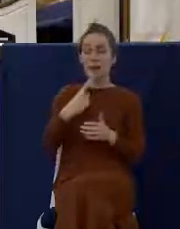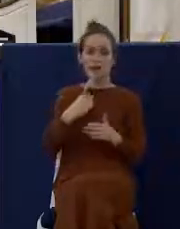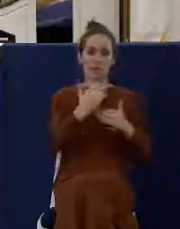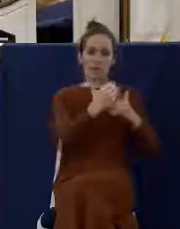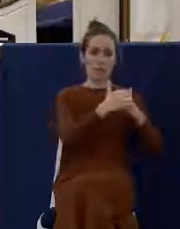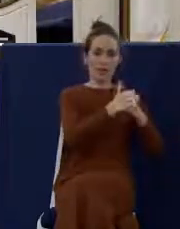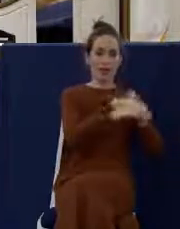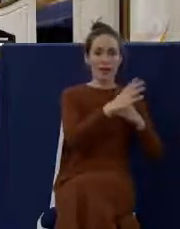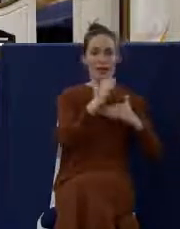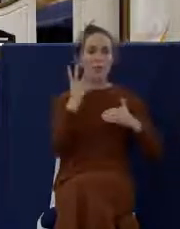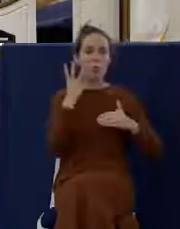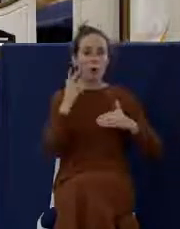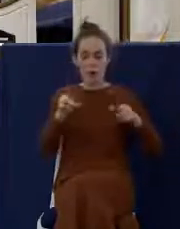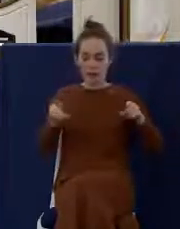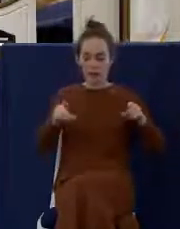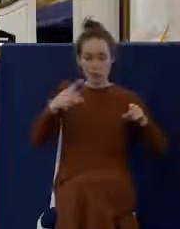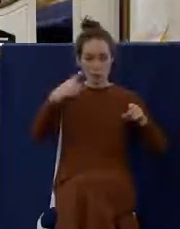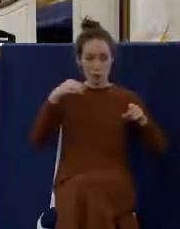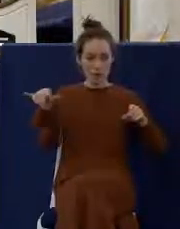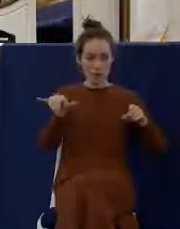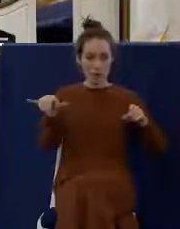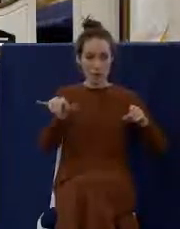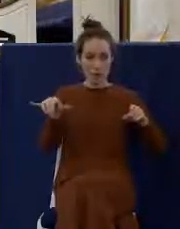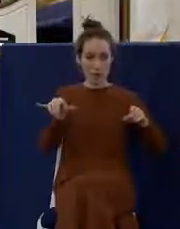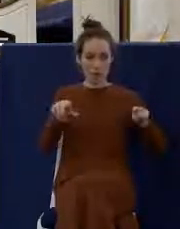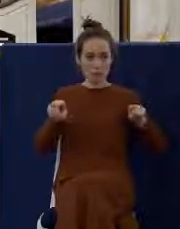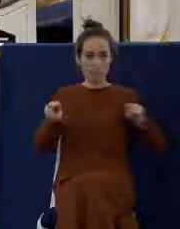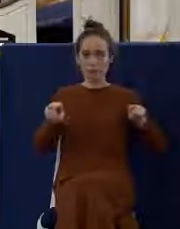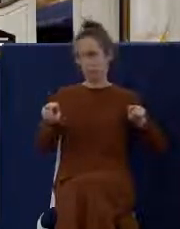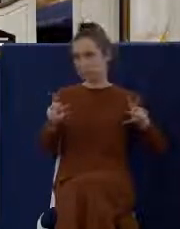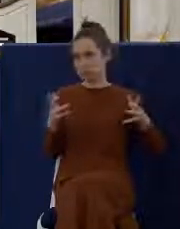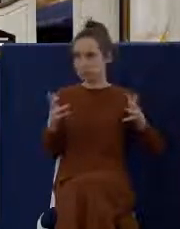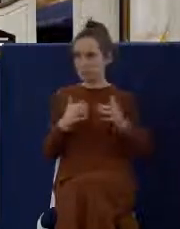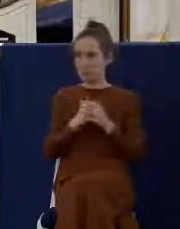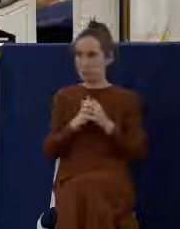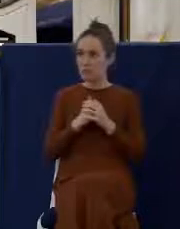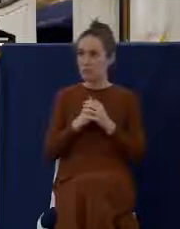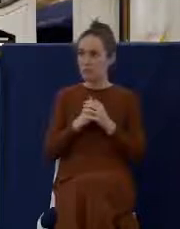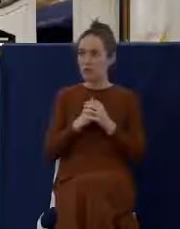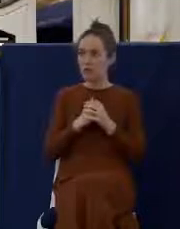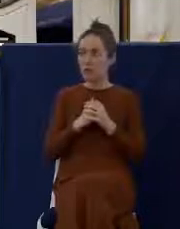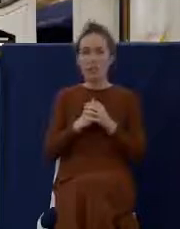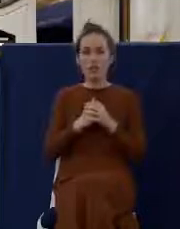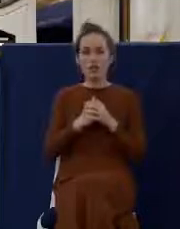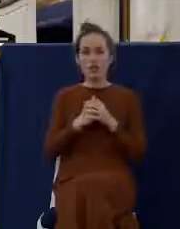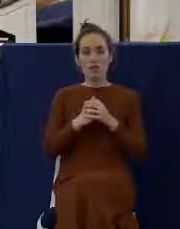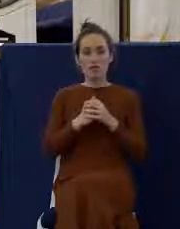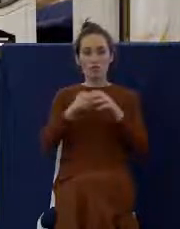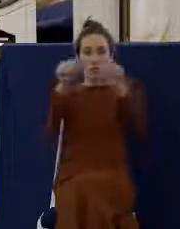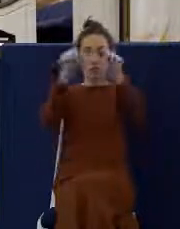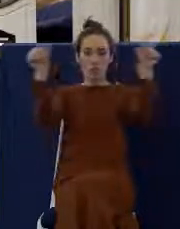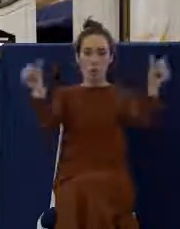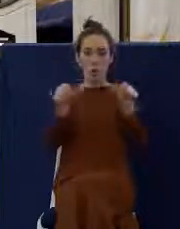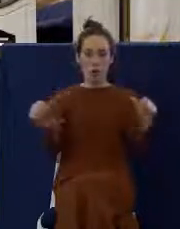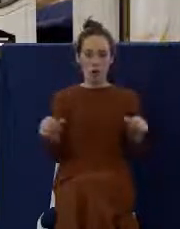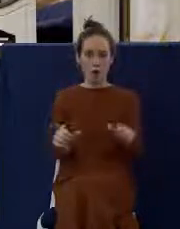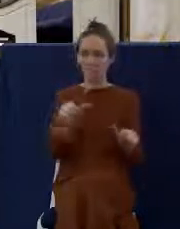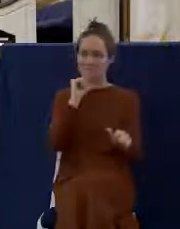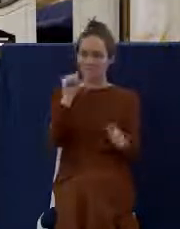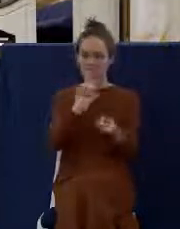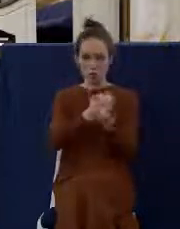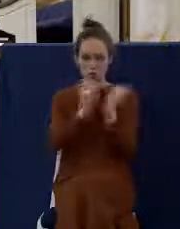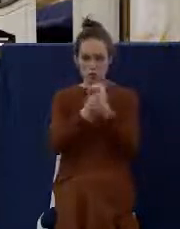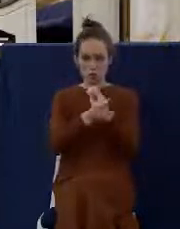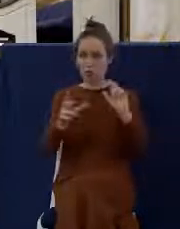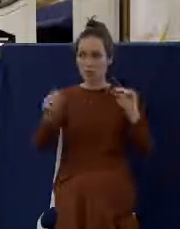and the wine doesn't change. Really? Okay. The outward form of it doesn't change, but the substance of